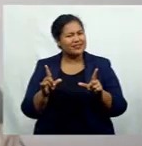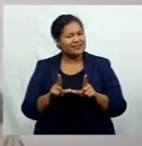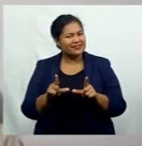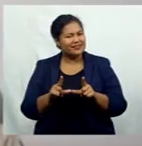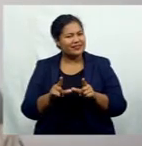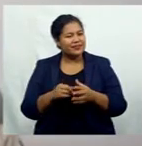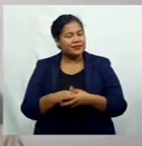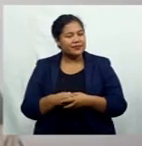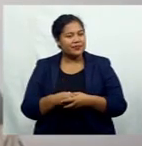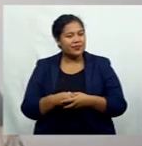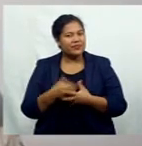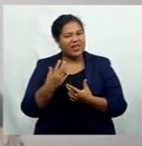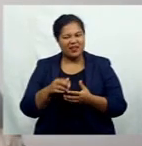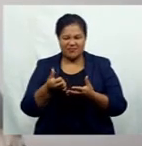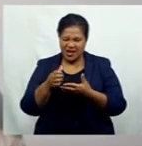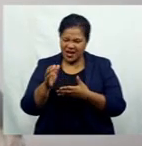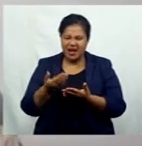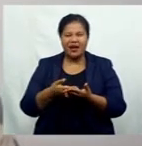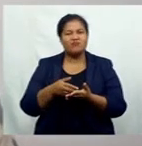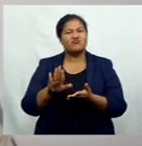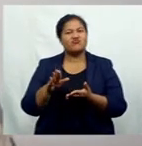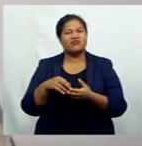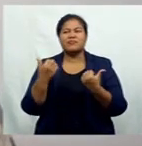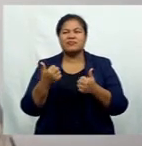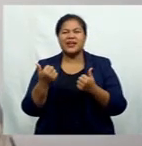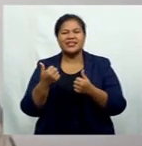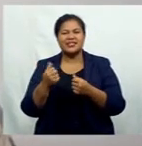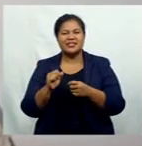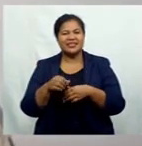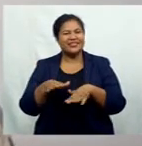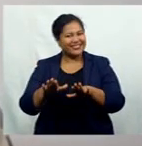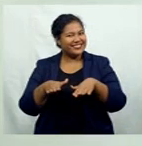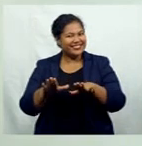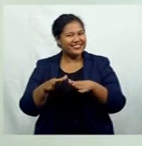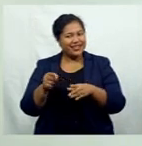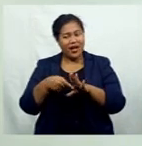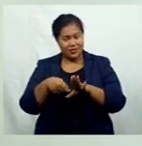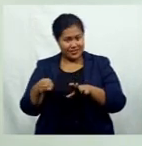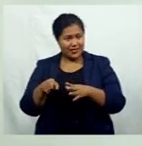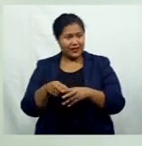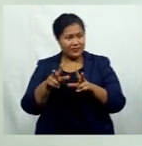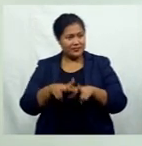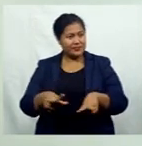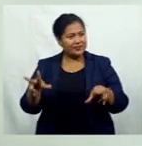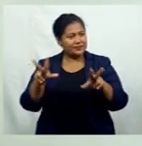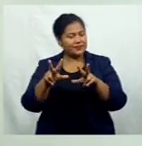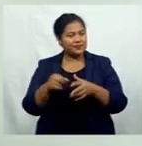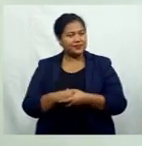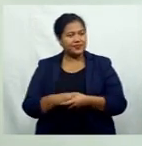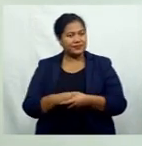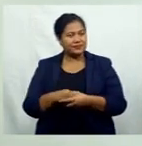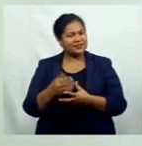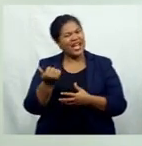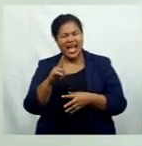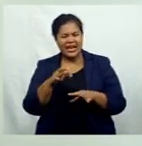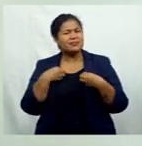manufacturing businesses outside of the essential businesses. Any comments on businesses not following proper SOPs?